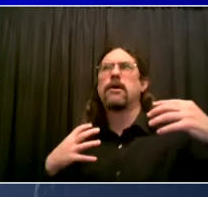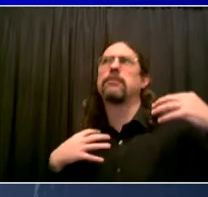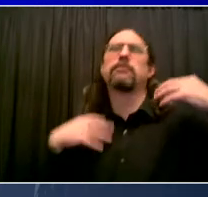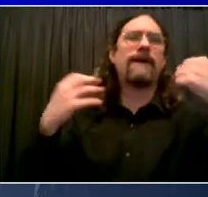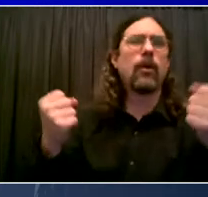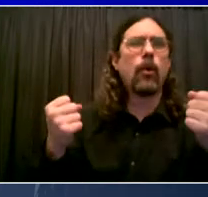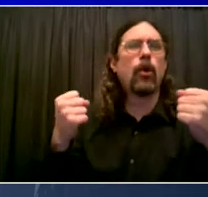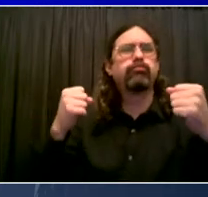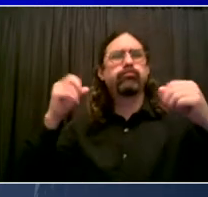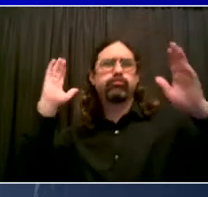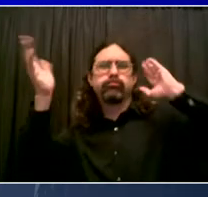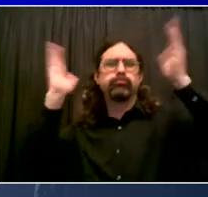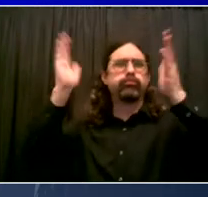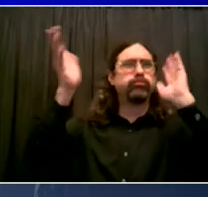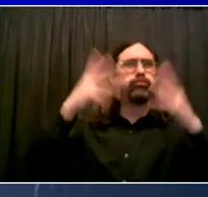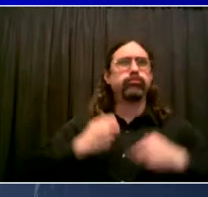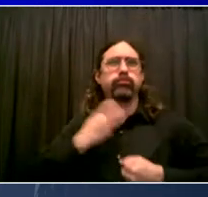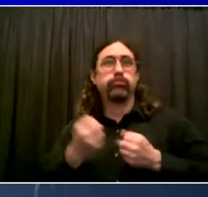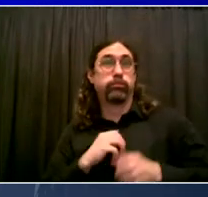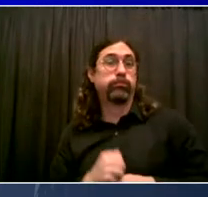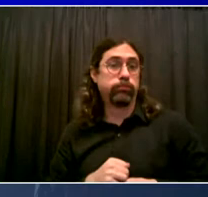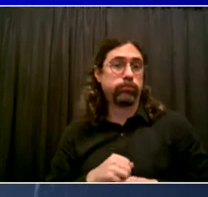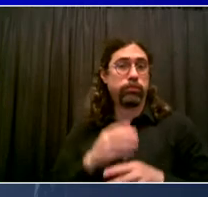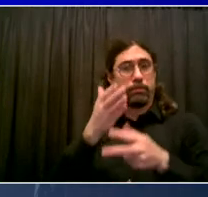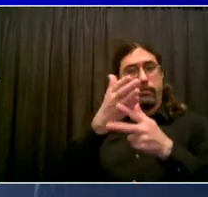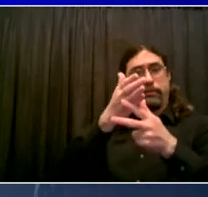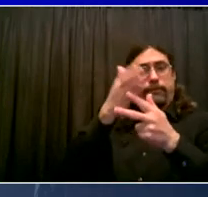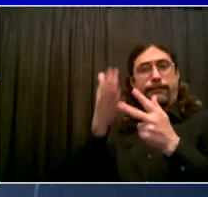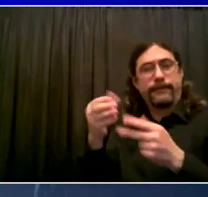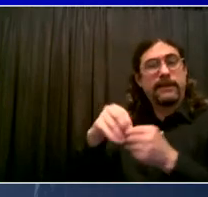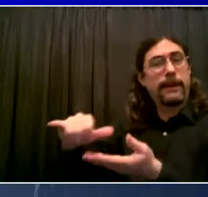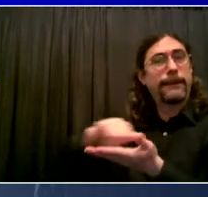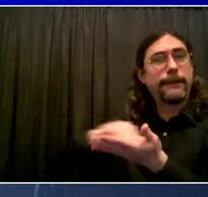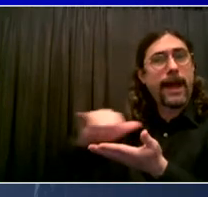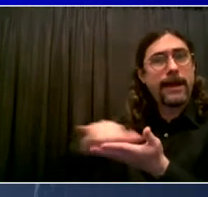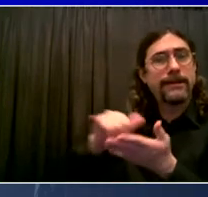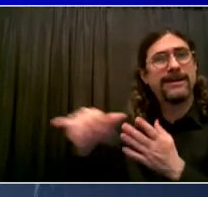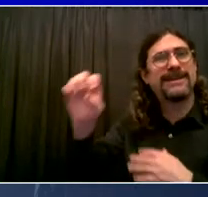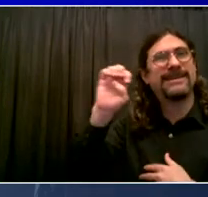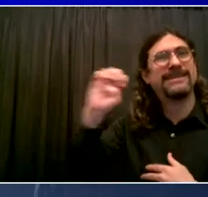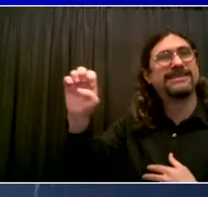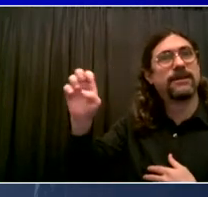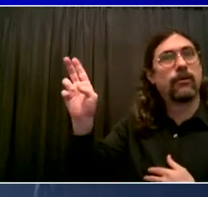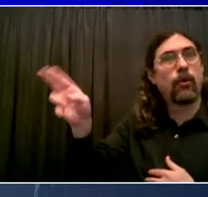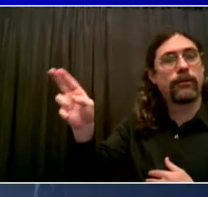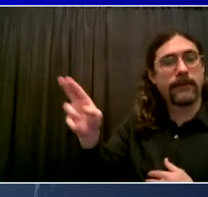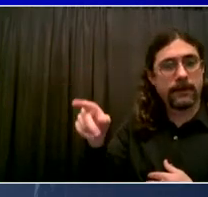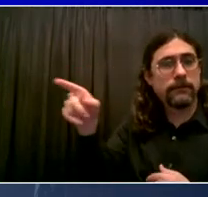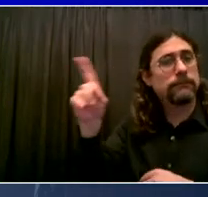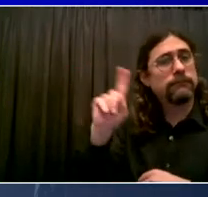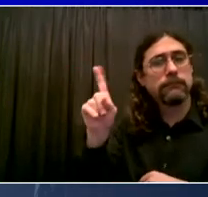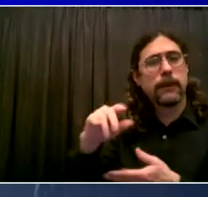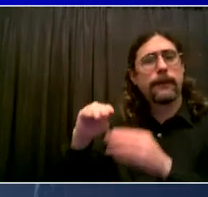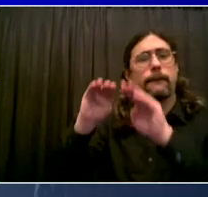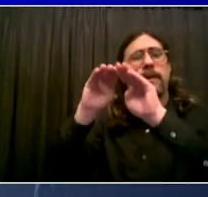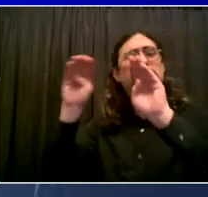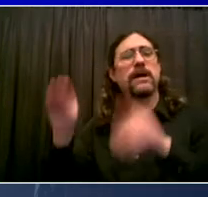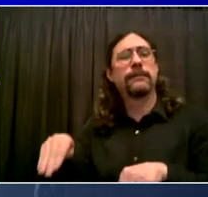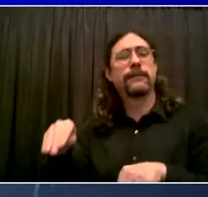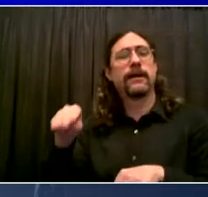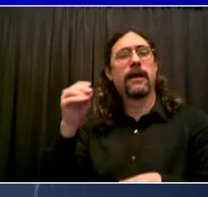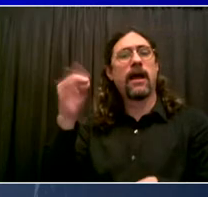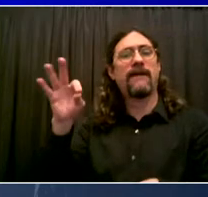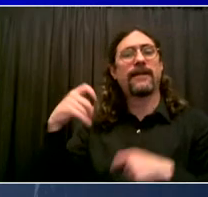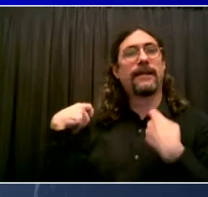organization, the nation's leading Latino and Latin American visual arts museum. A performance tomorrow by an all-women